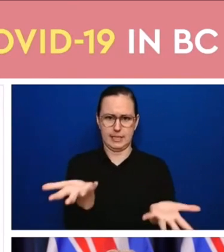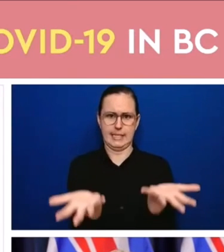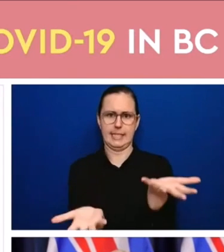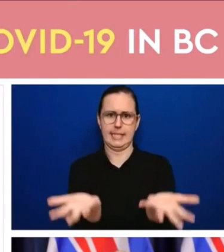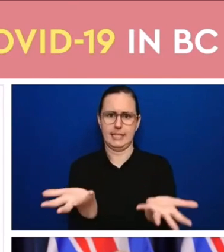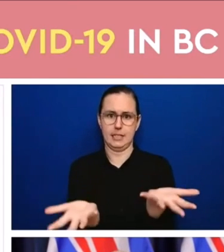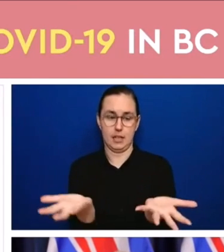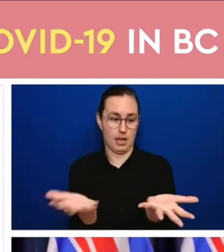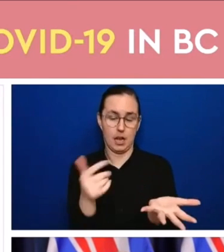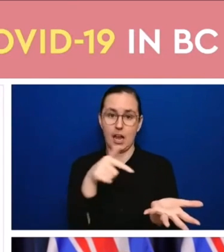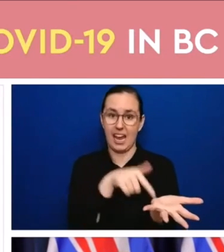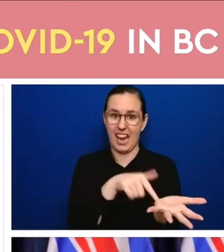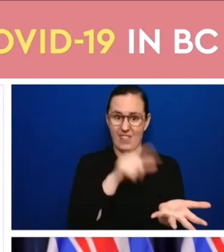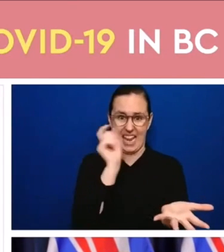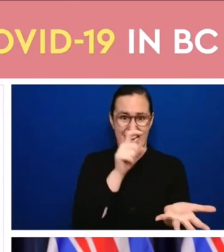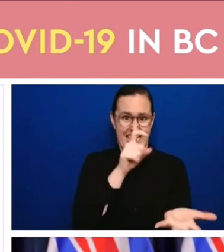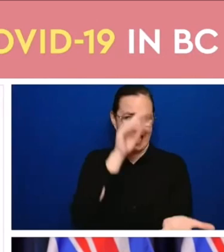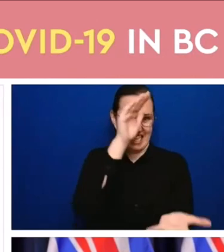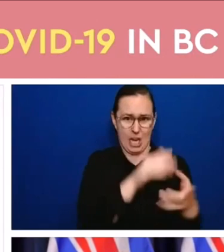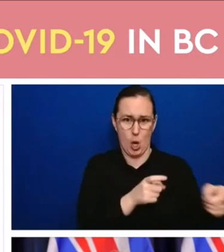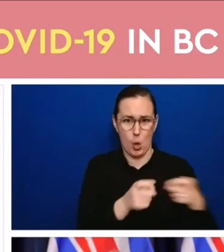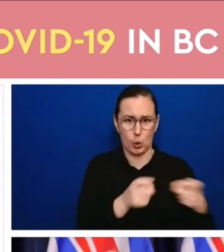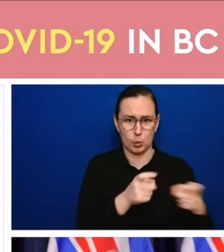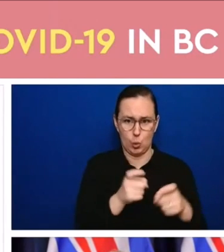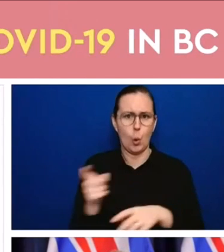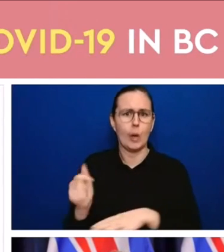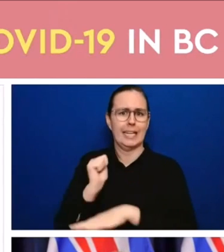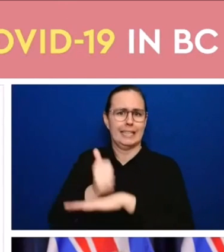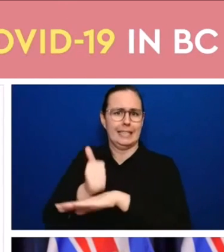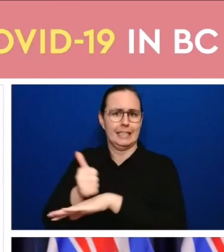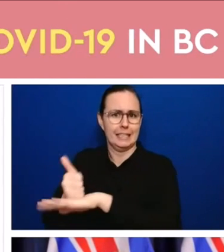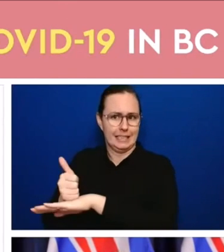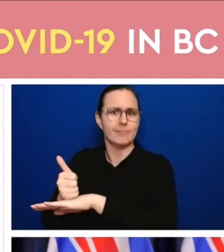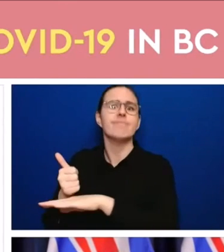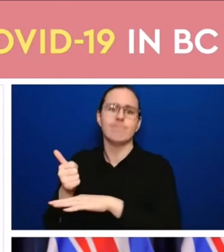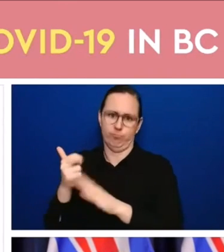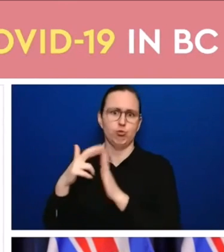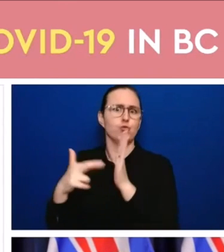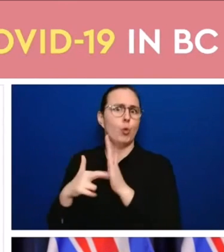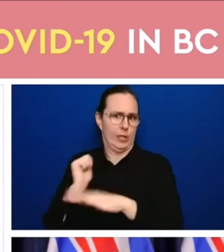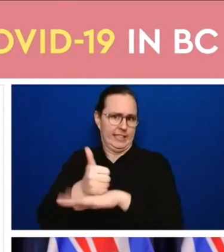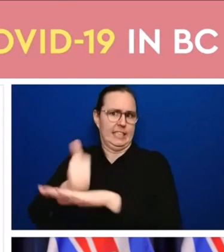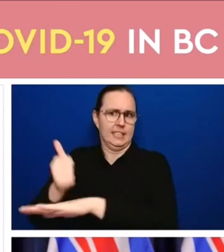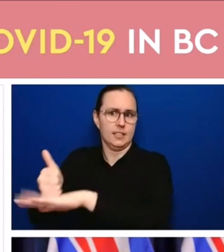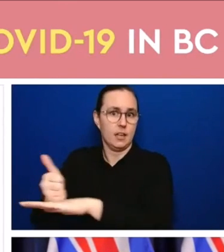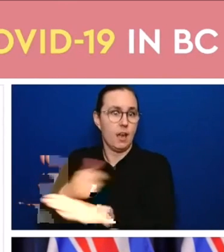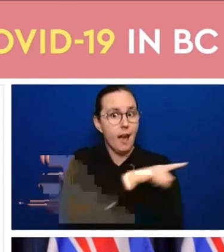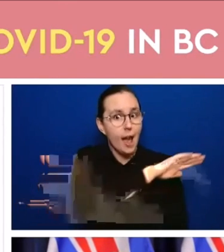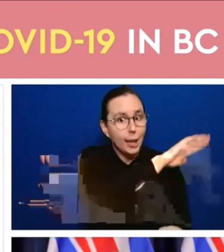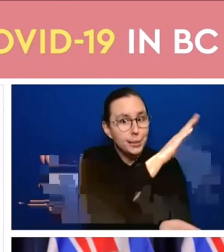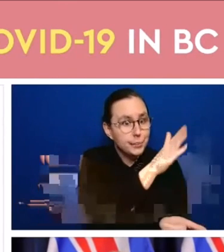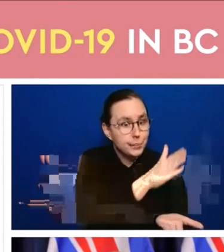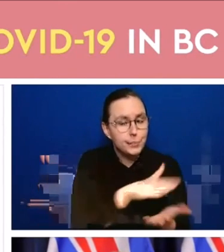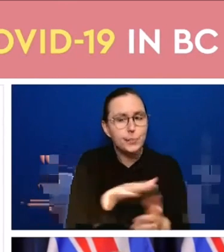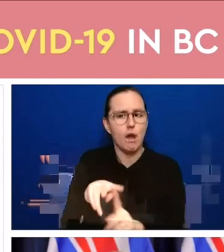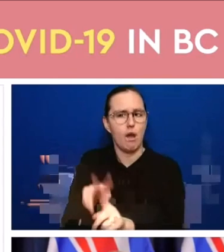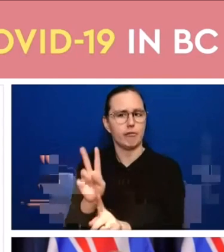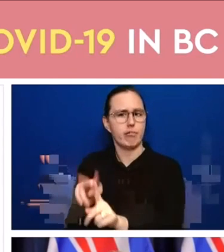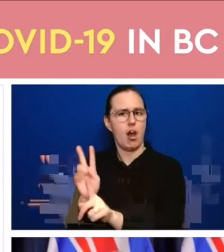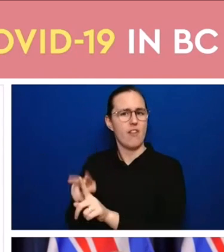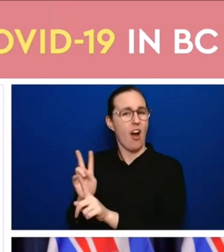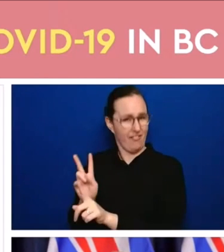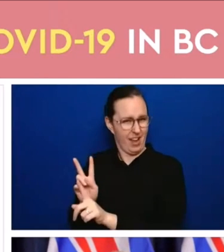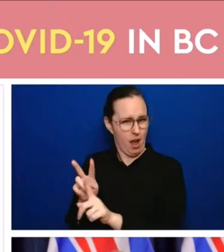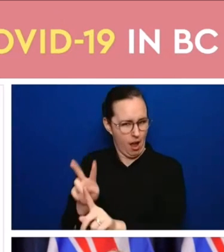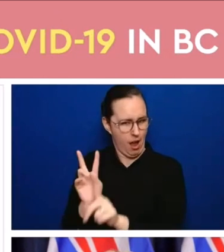to find that balance between infections and opening up so we are going to have an incremental